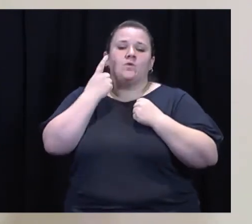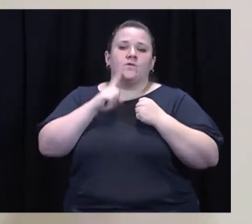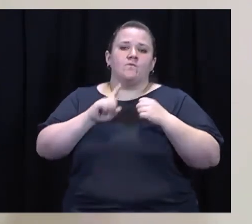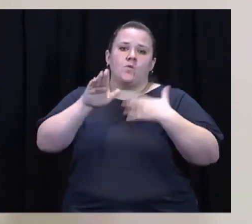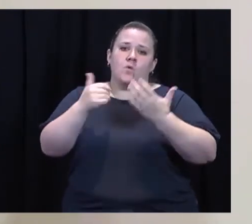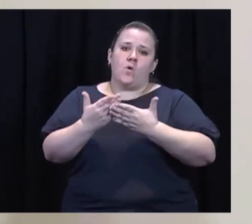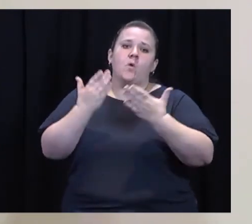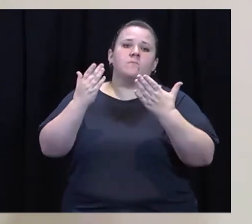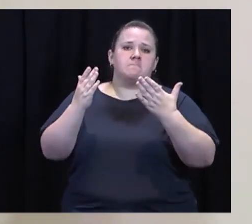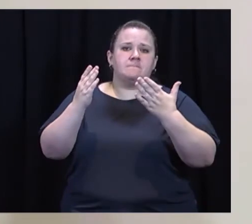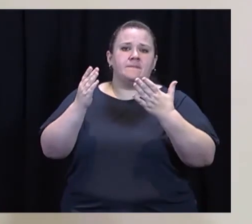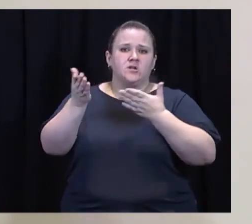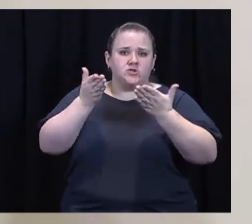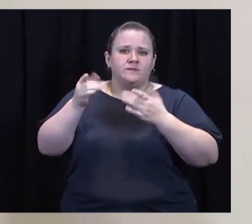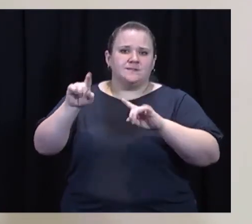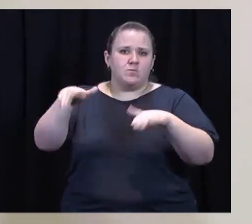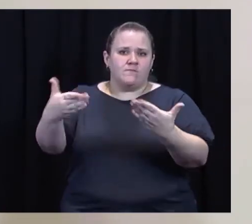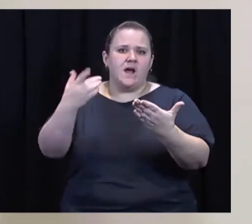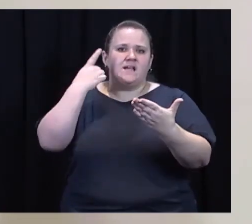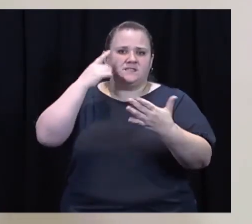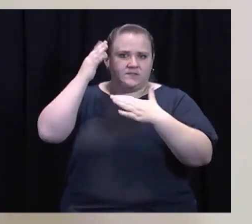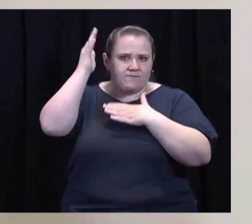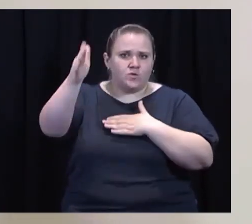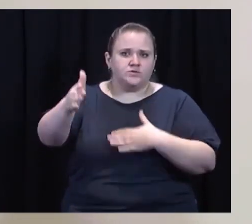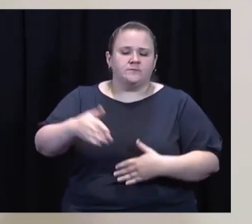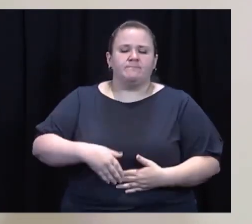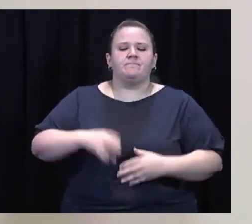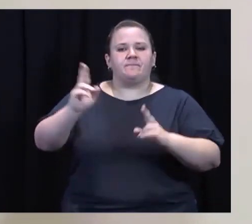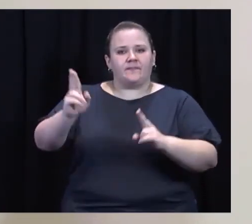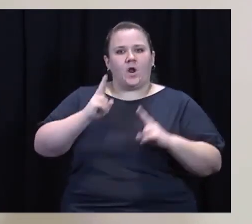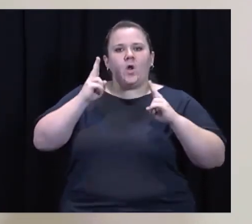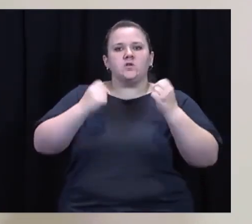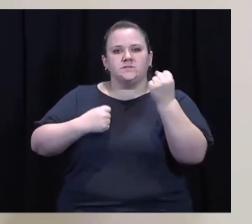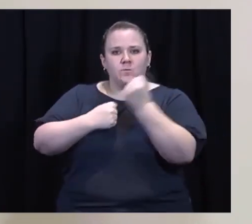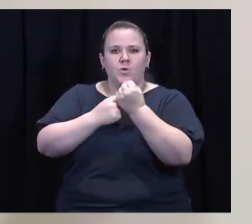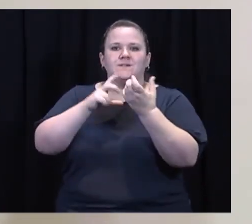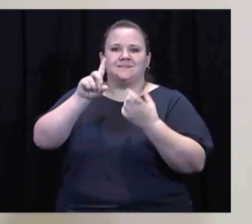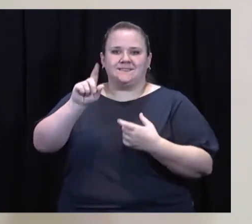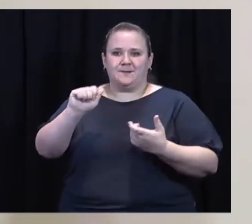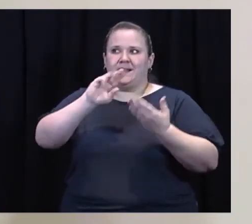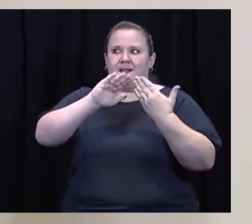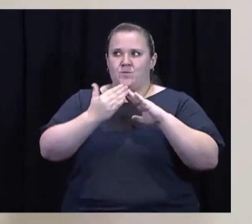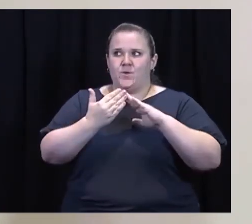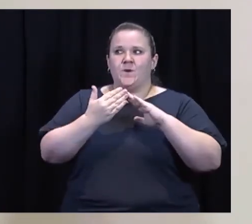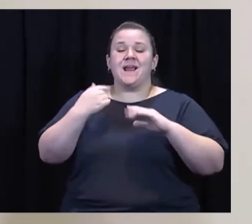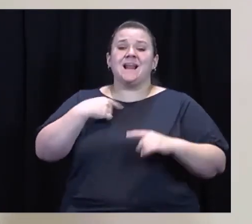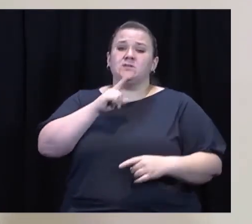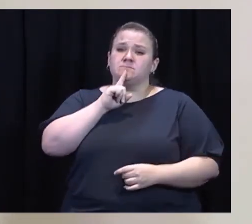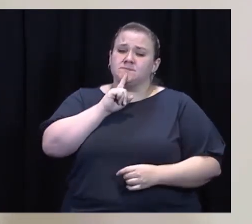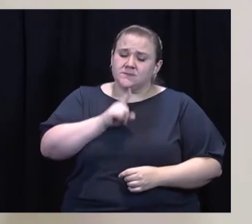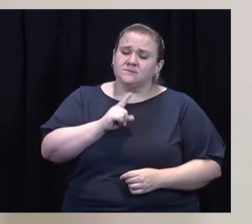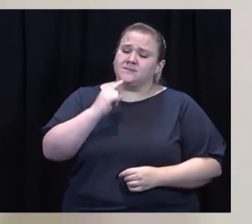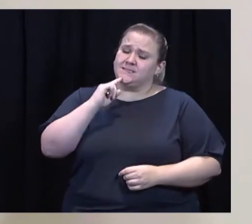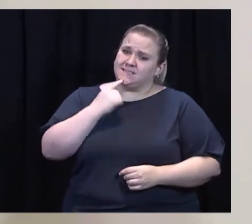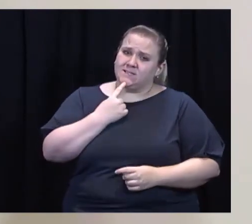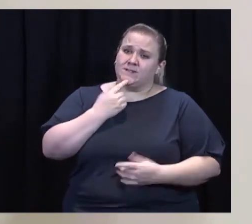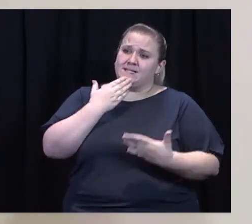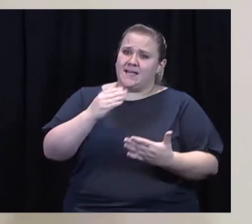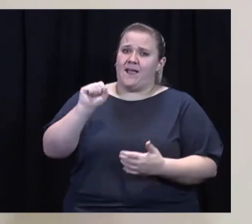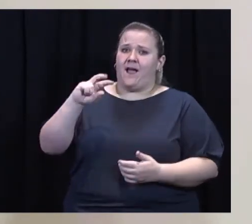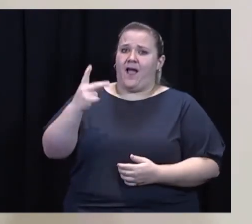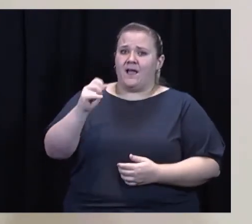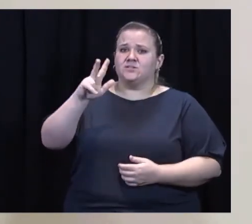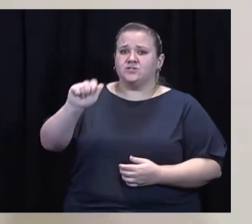extraordinary services it provides in the months and years to come. It is an honor to support the disability community, and I sincerely